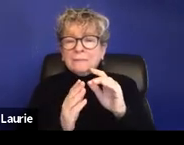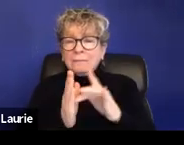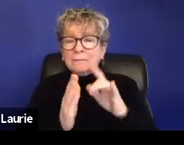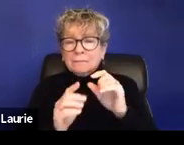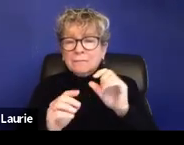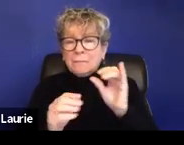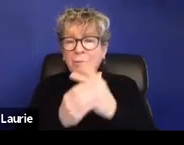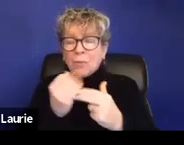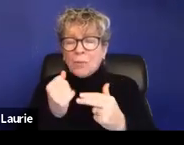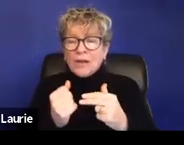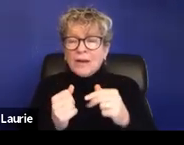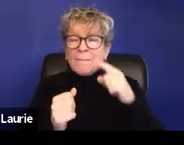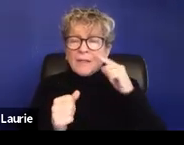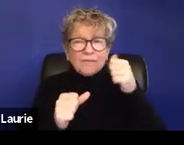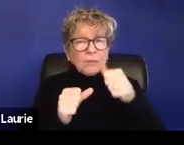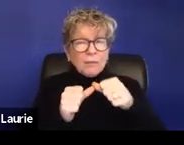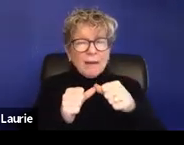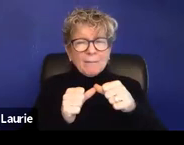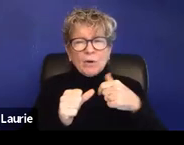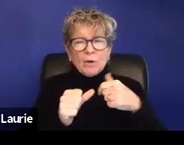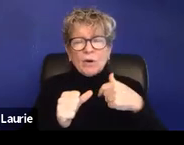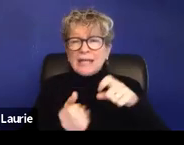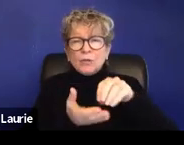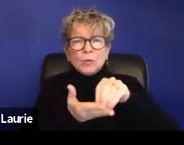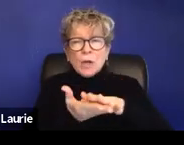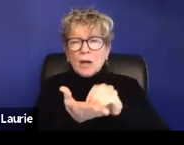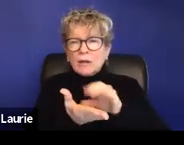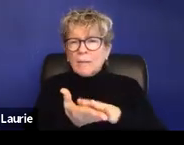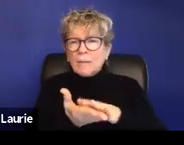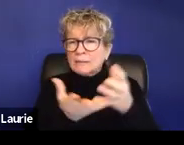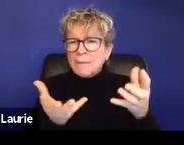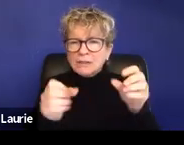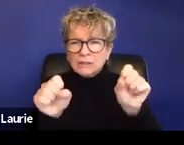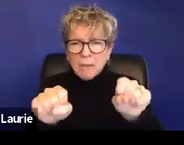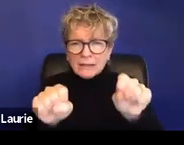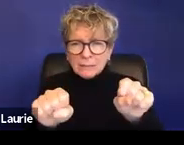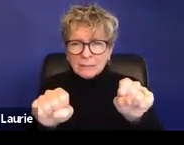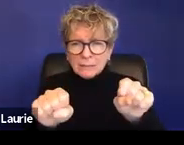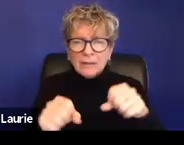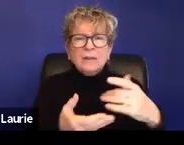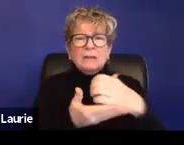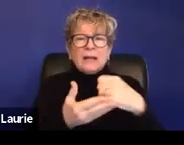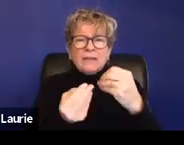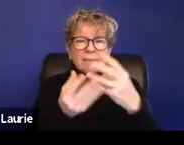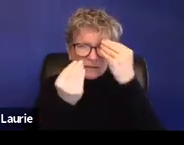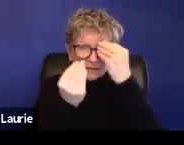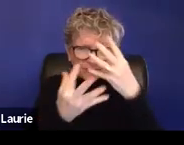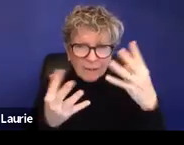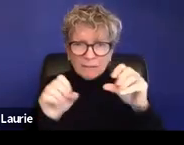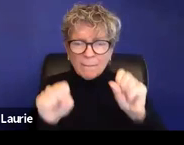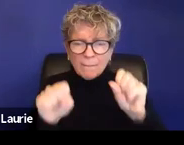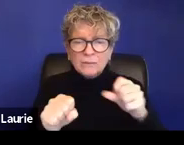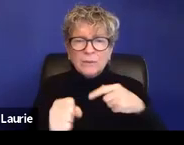is to document as much as you can and get as much information as you can address like their safety,